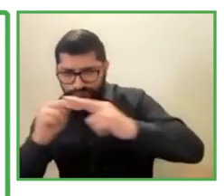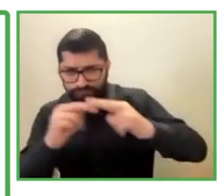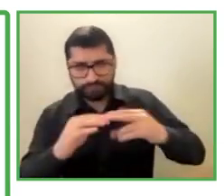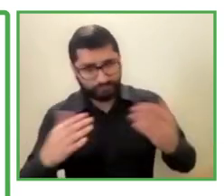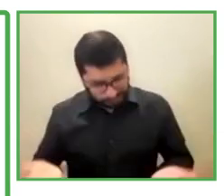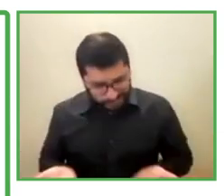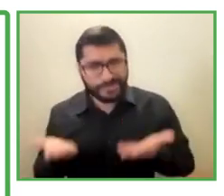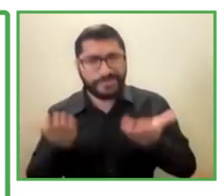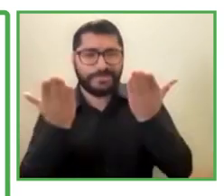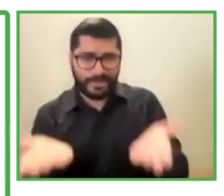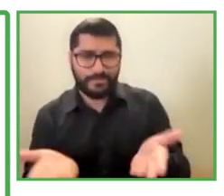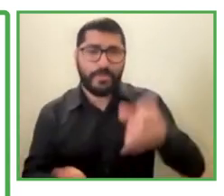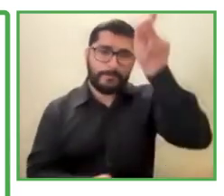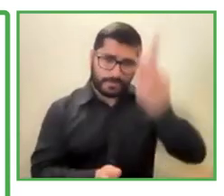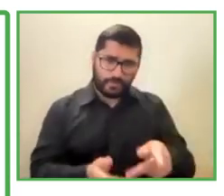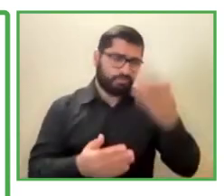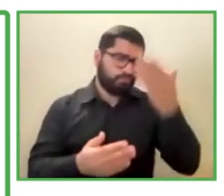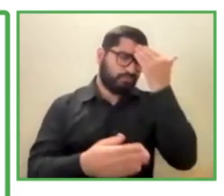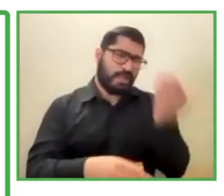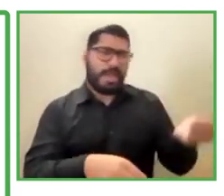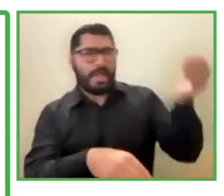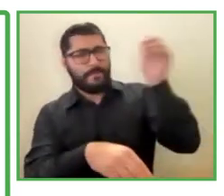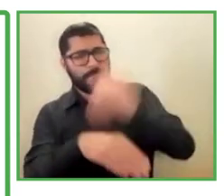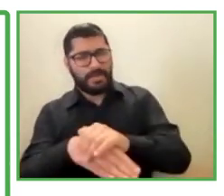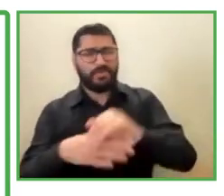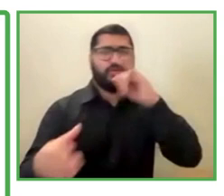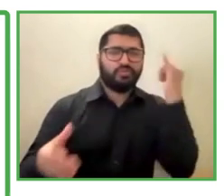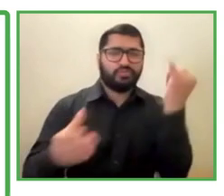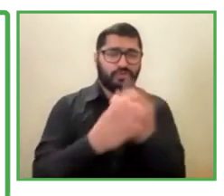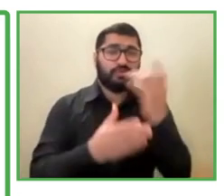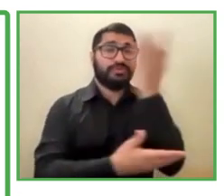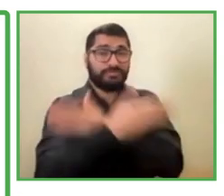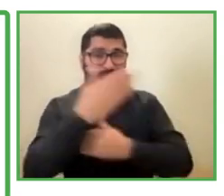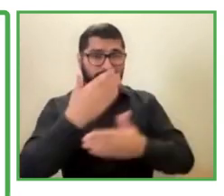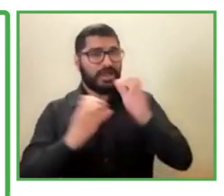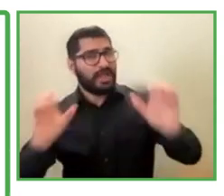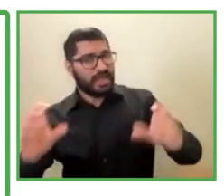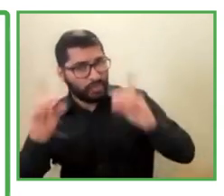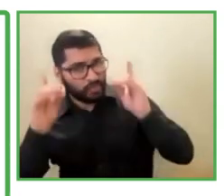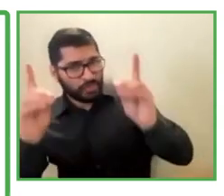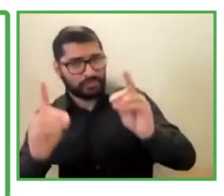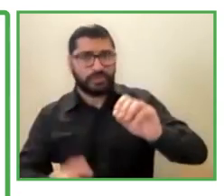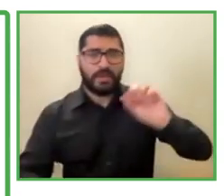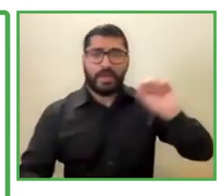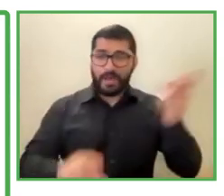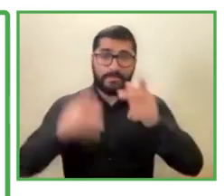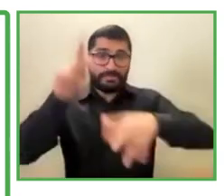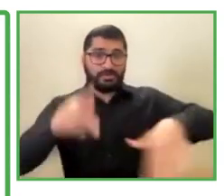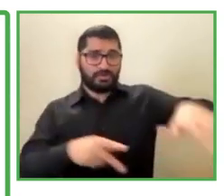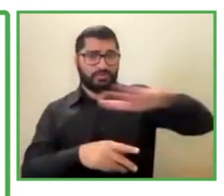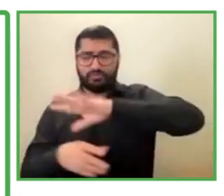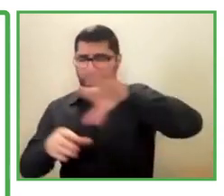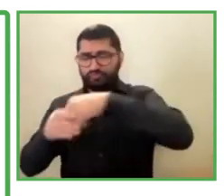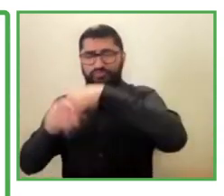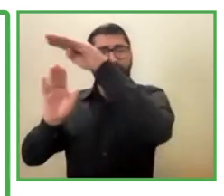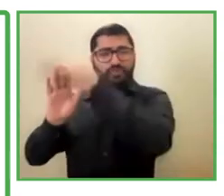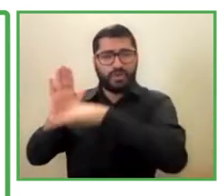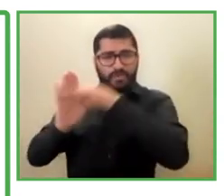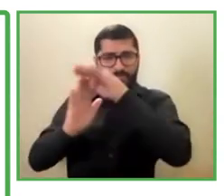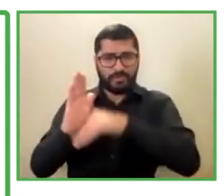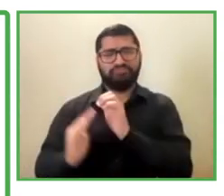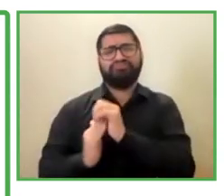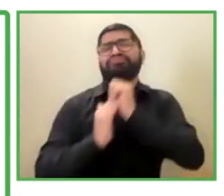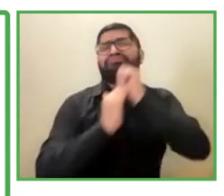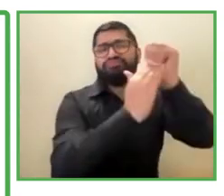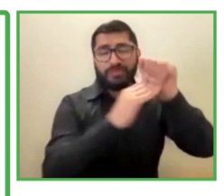our leaders that, you know, so that they will sort of, I mean, be able to drive, like, for example, so when we